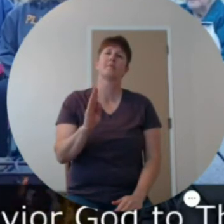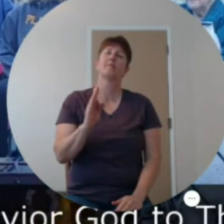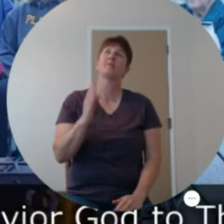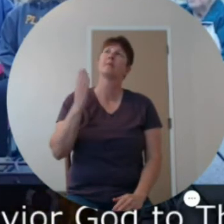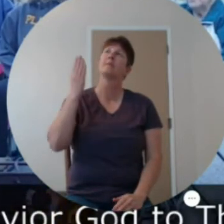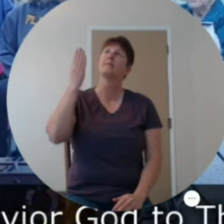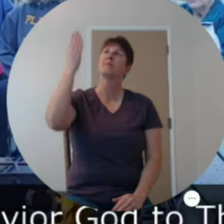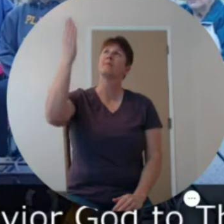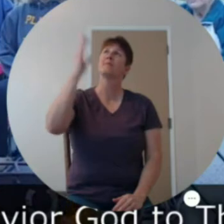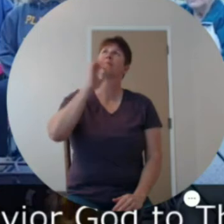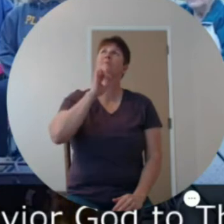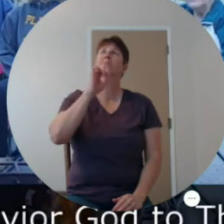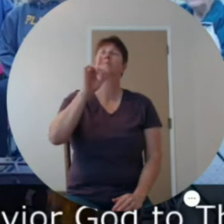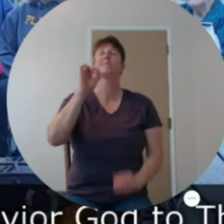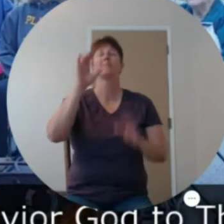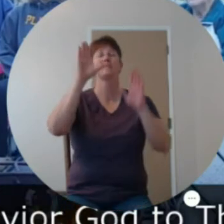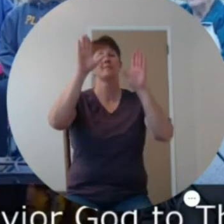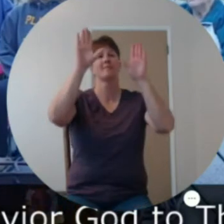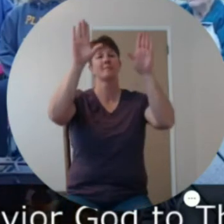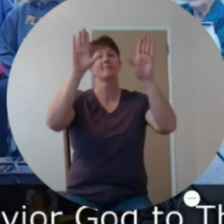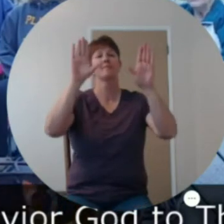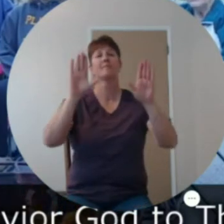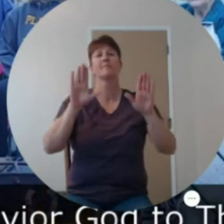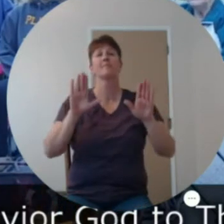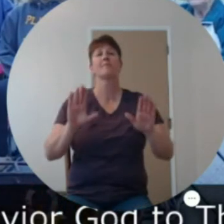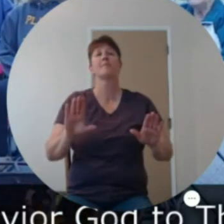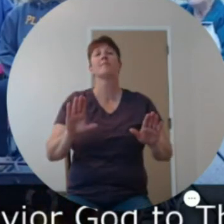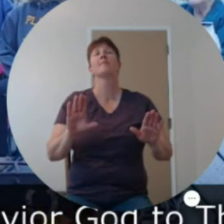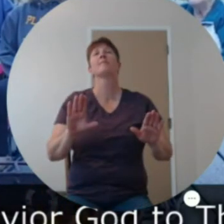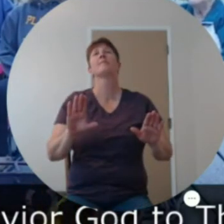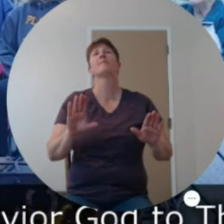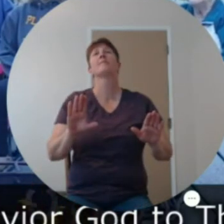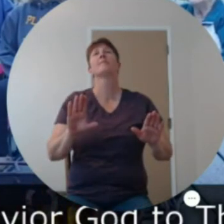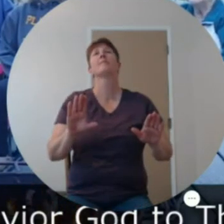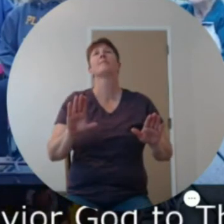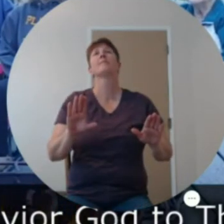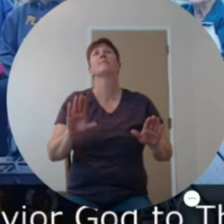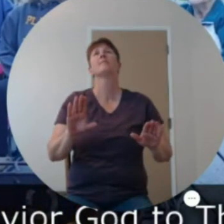How great Thou art,